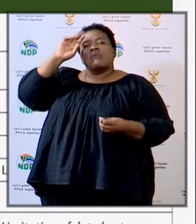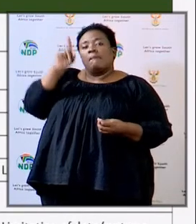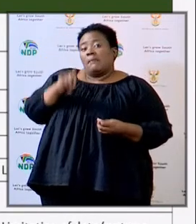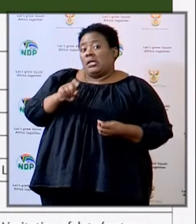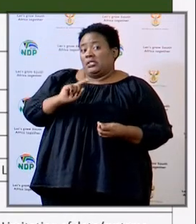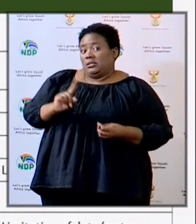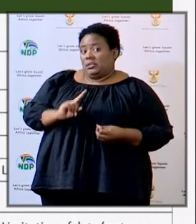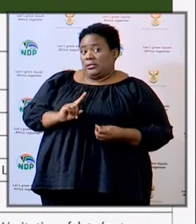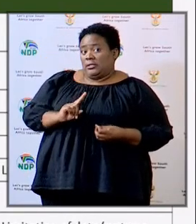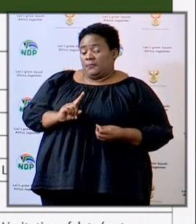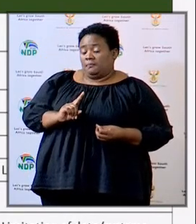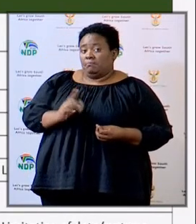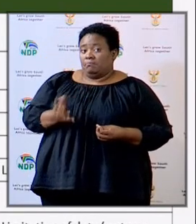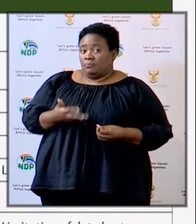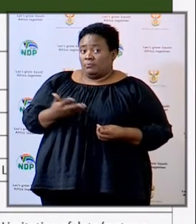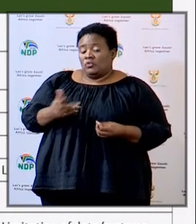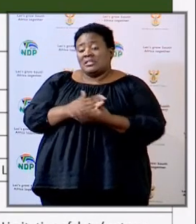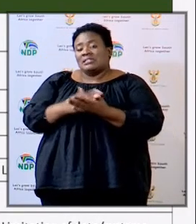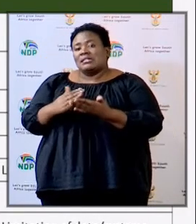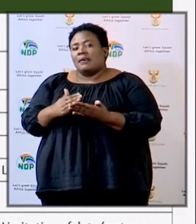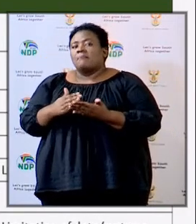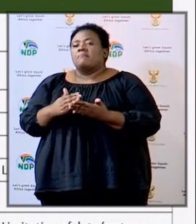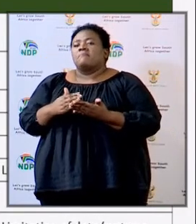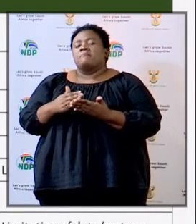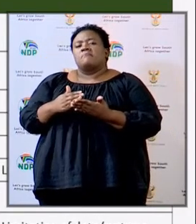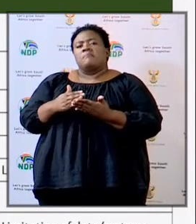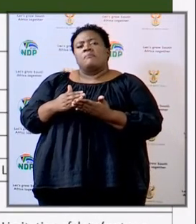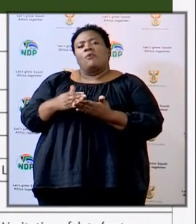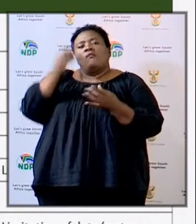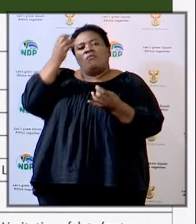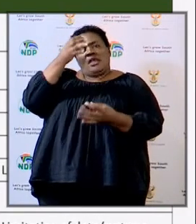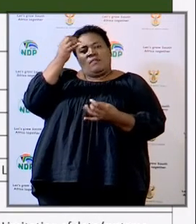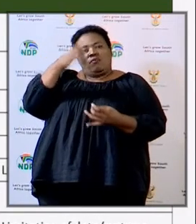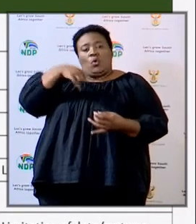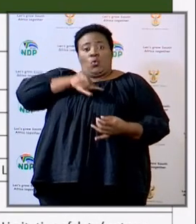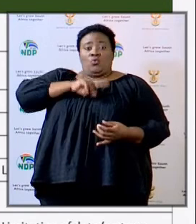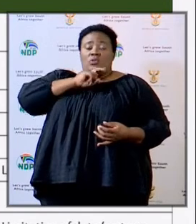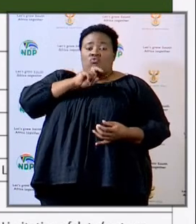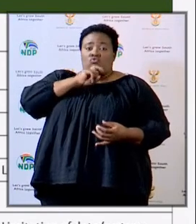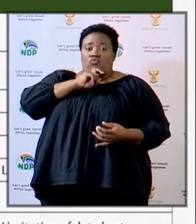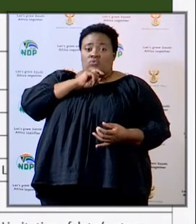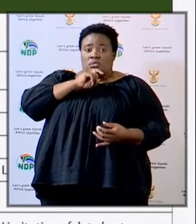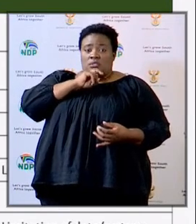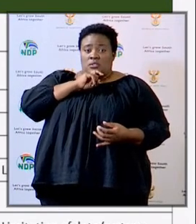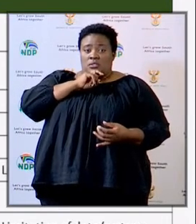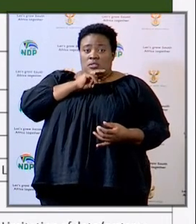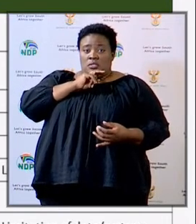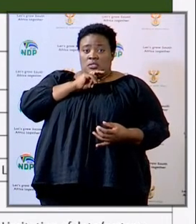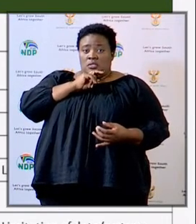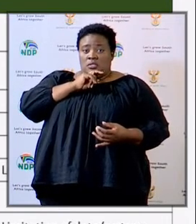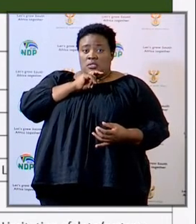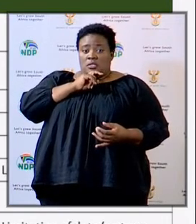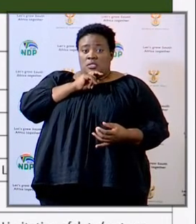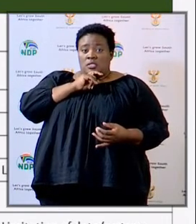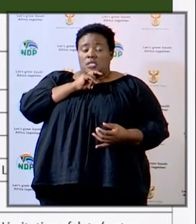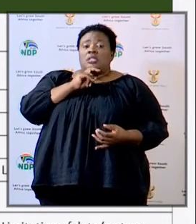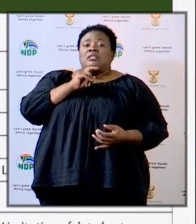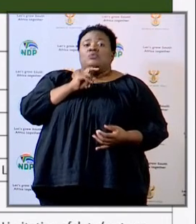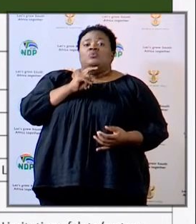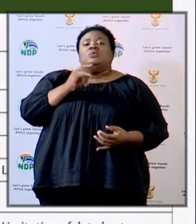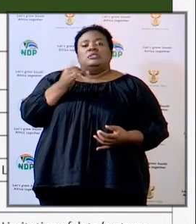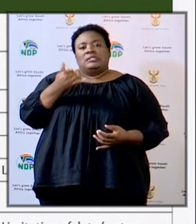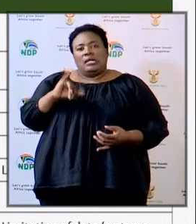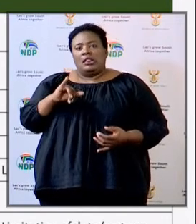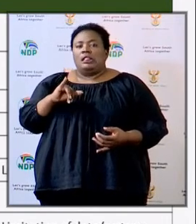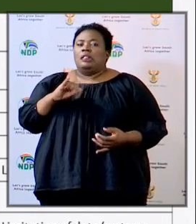account is that some of the data that we use to arrive at our conclusions had still